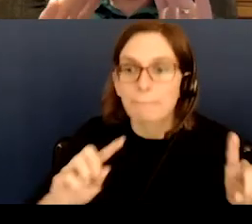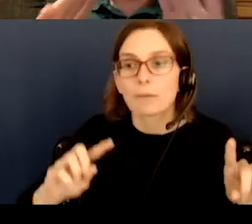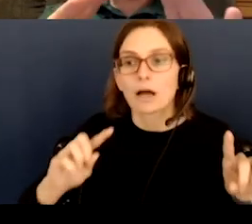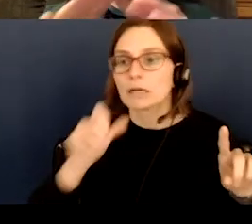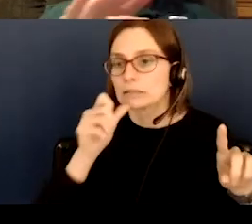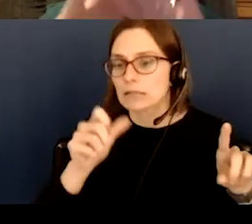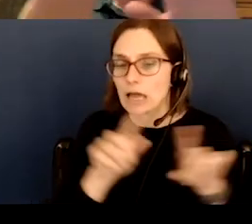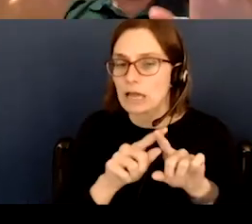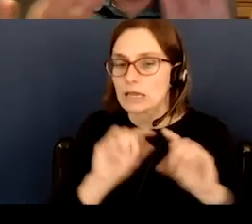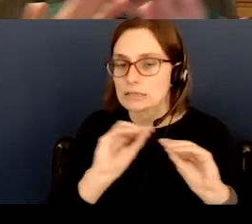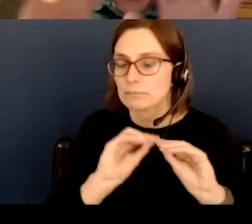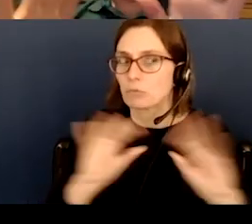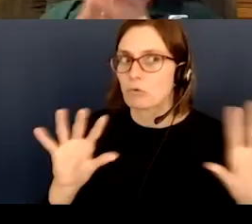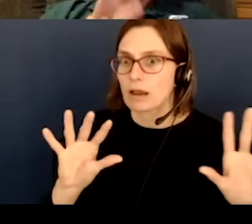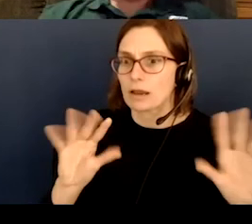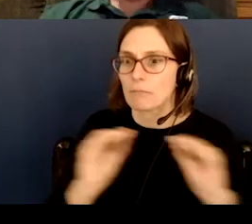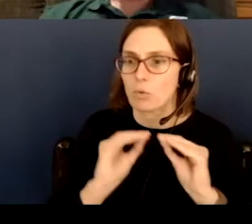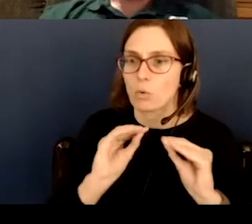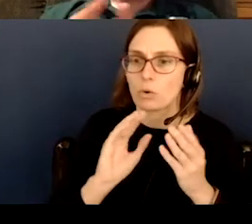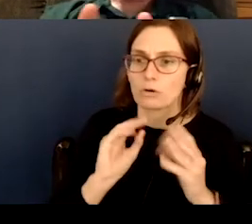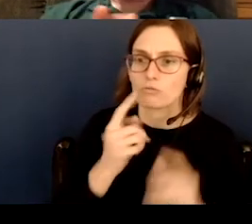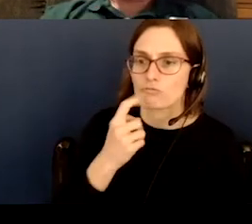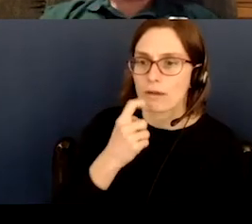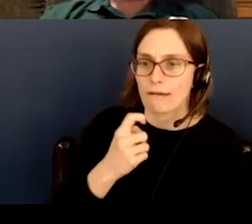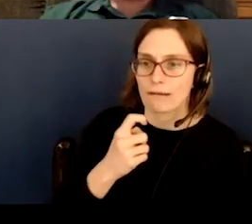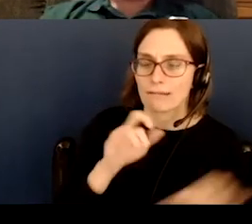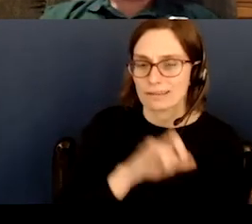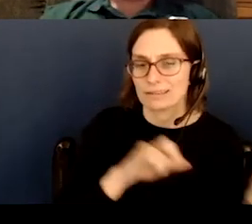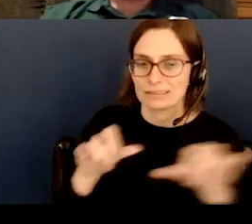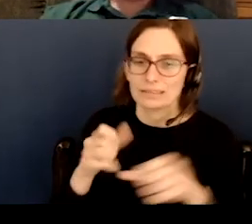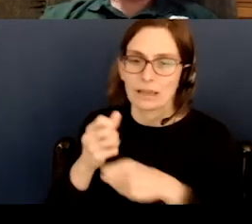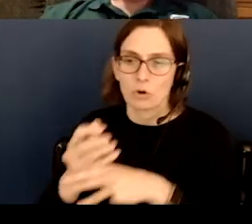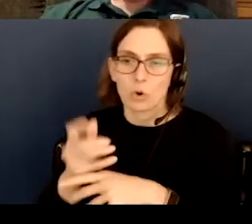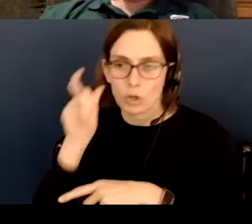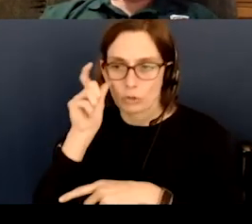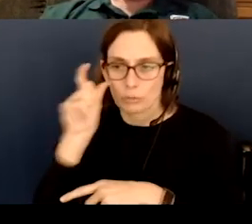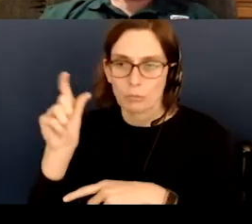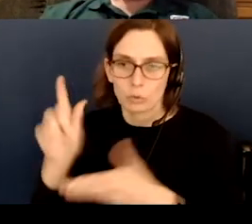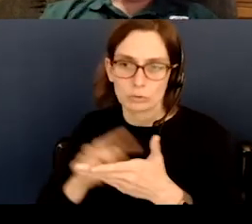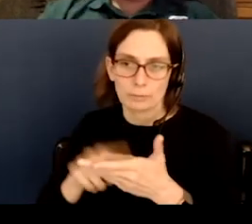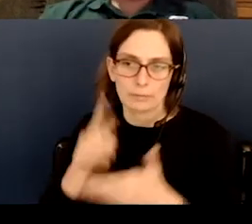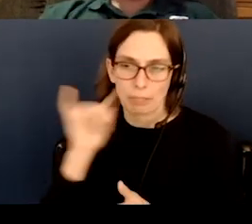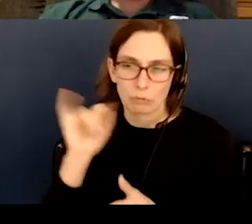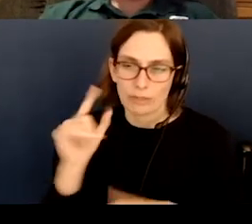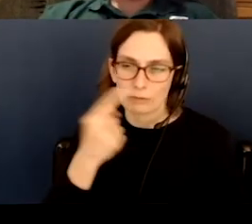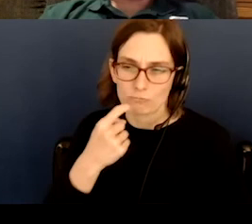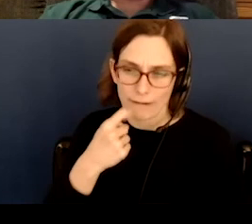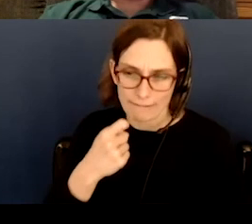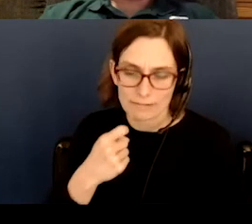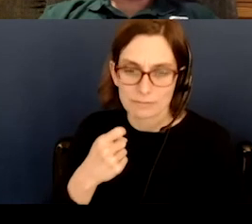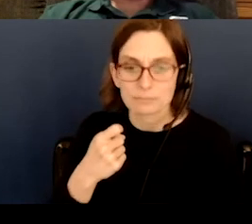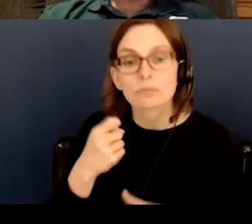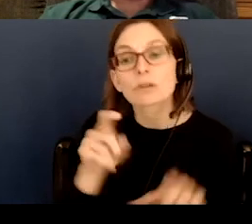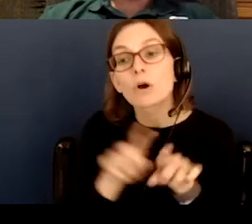as bright. It's really reddened out by the same forces that caused the moon to be red. the moon is often also